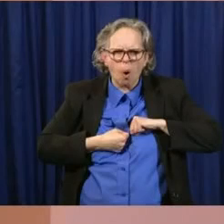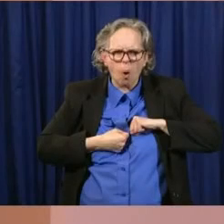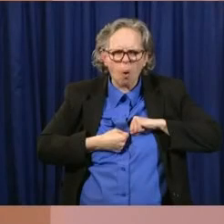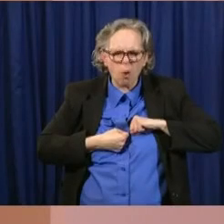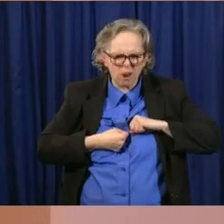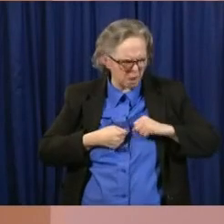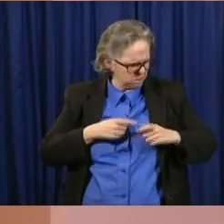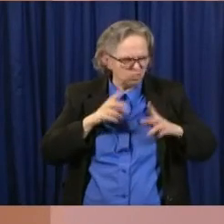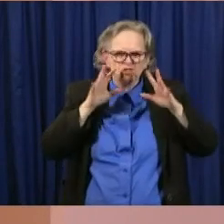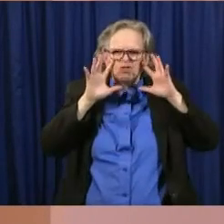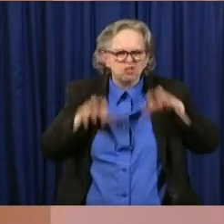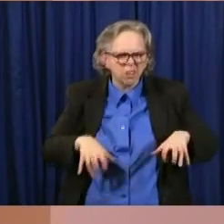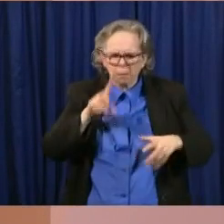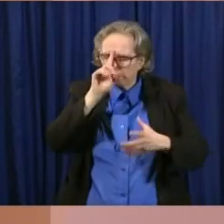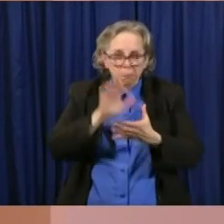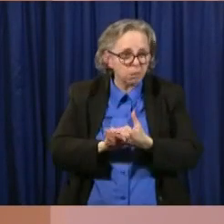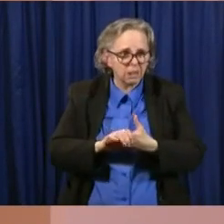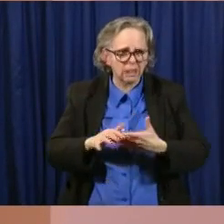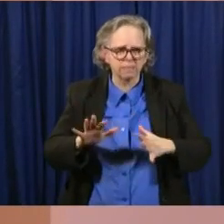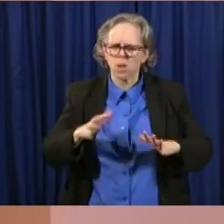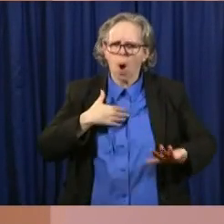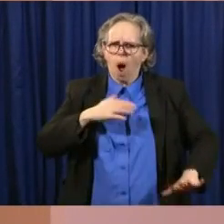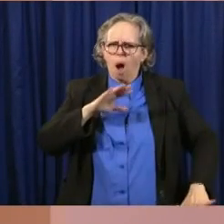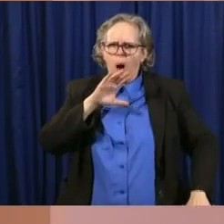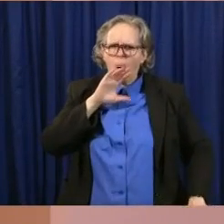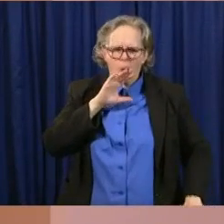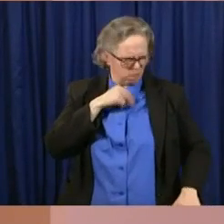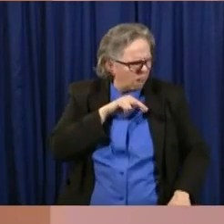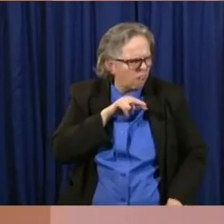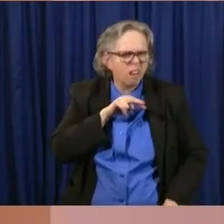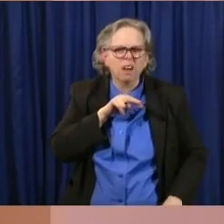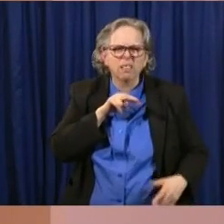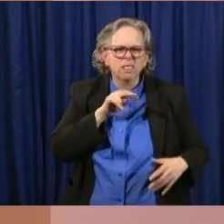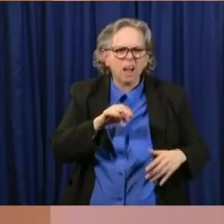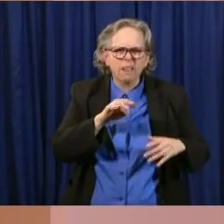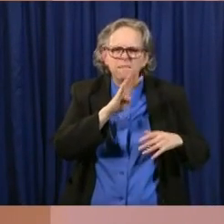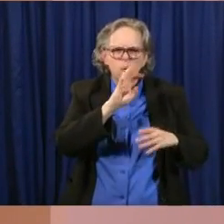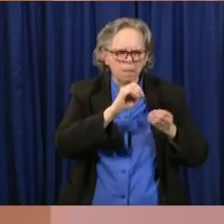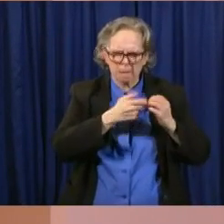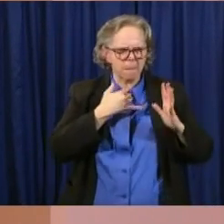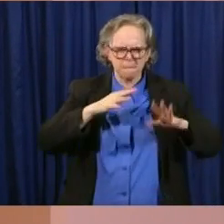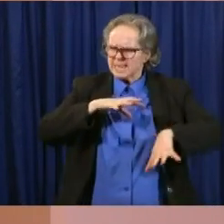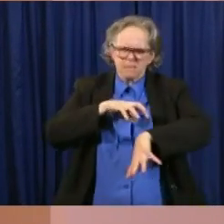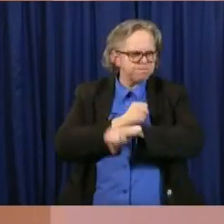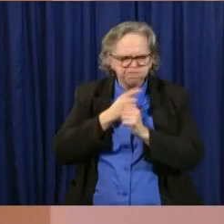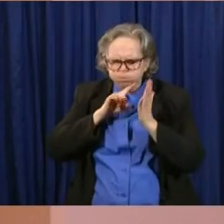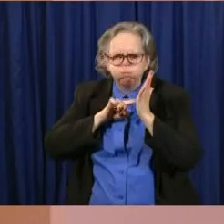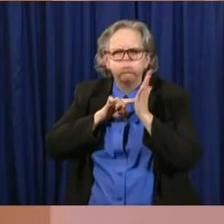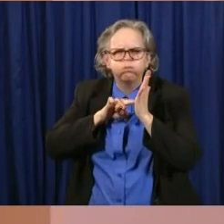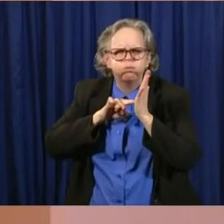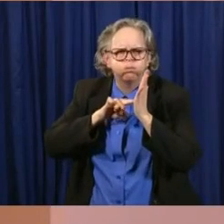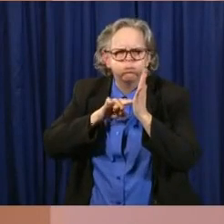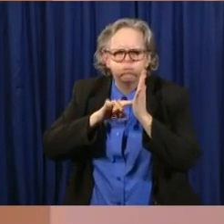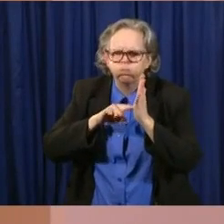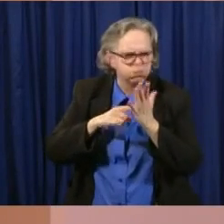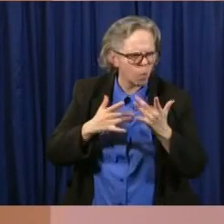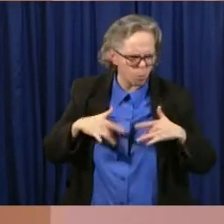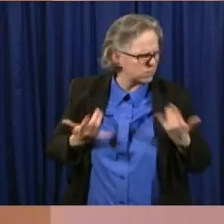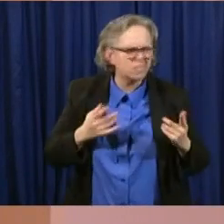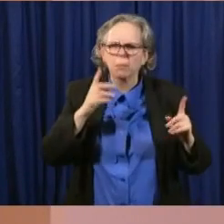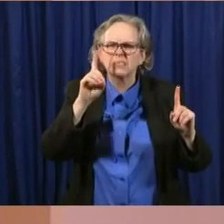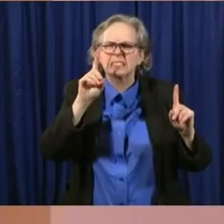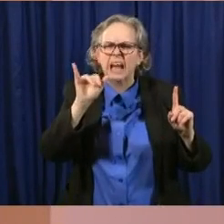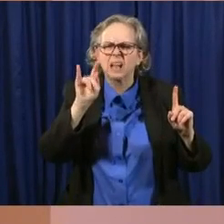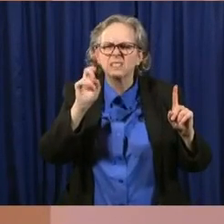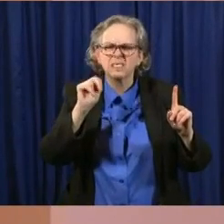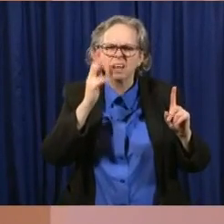Uh, I was very frustrated by it. And I, I did some digging to find out if this was true. And, uh,